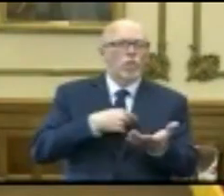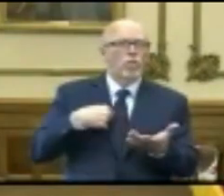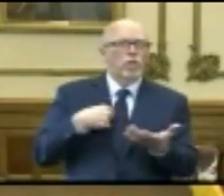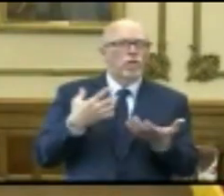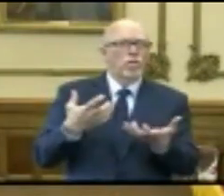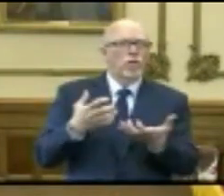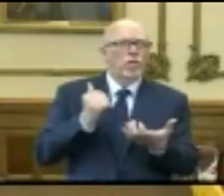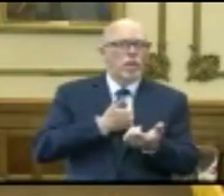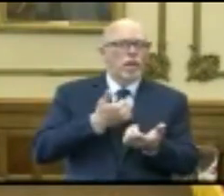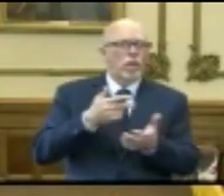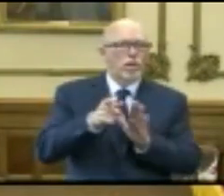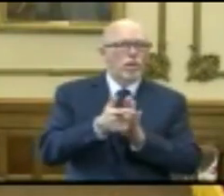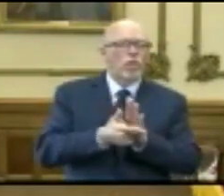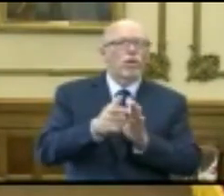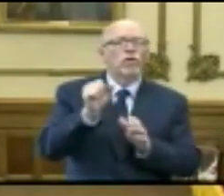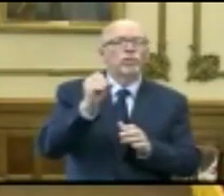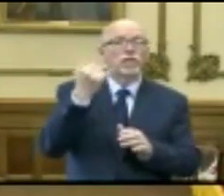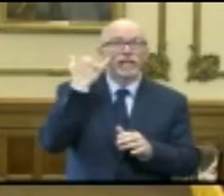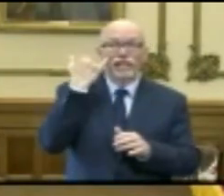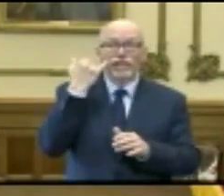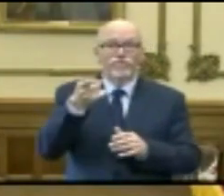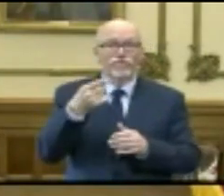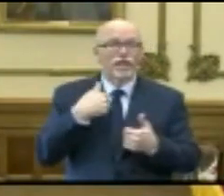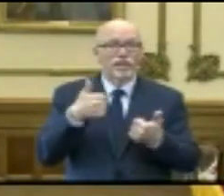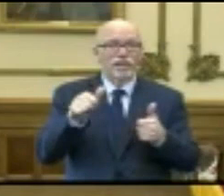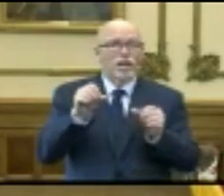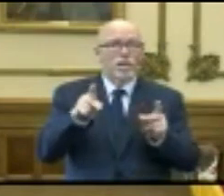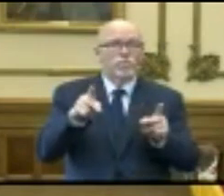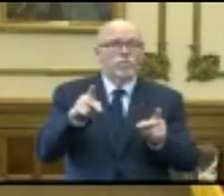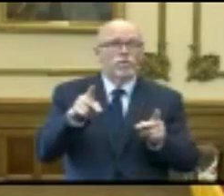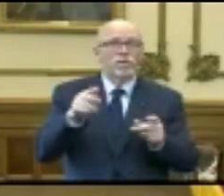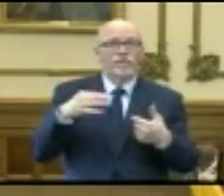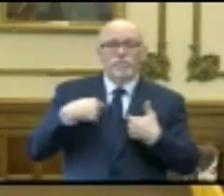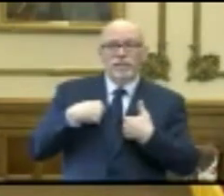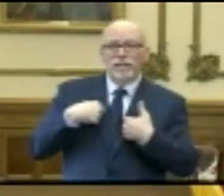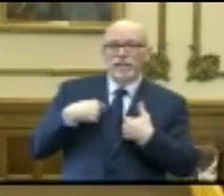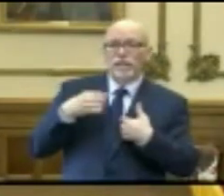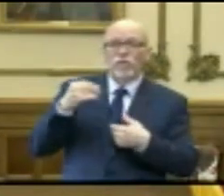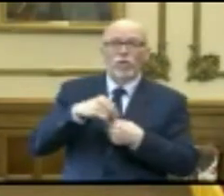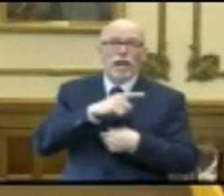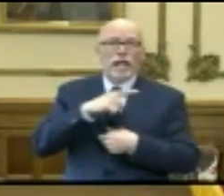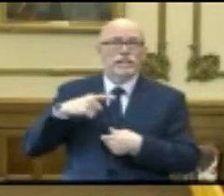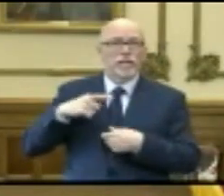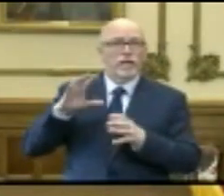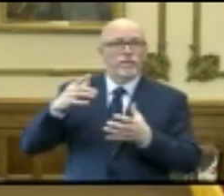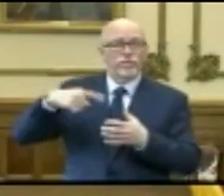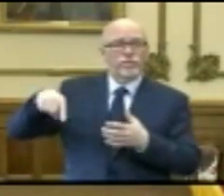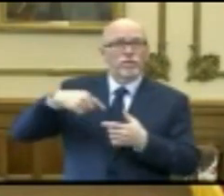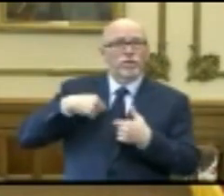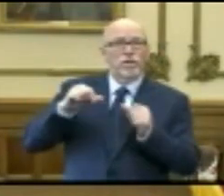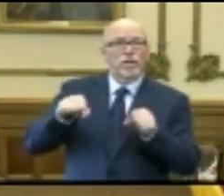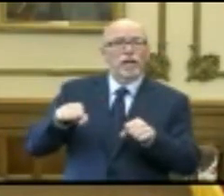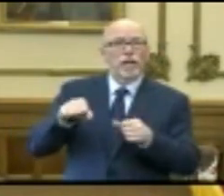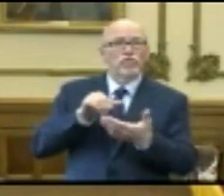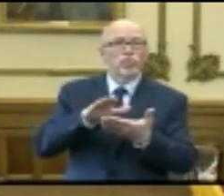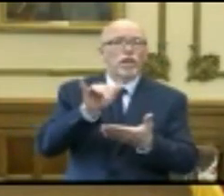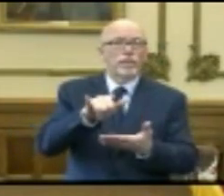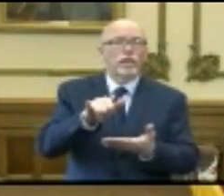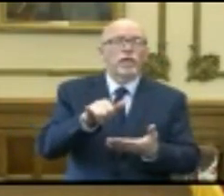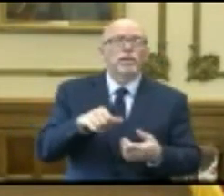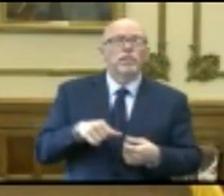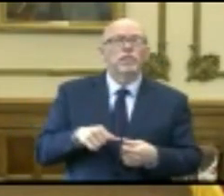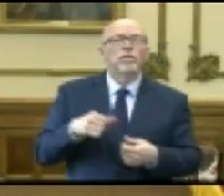public policy. So if there's an opportunity for me in a legislative capacity to address this,